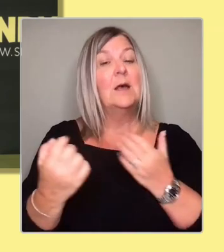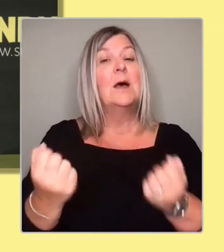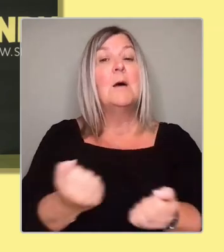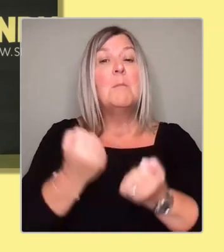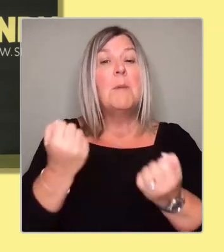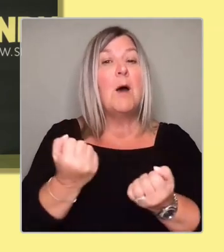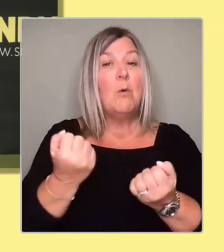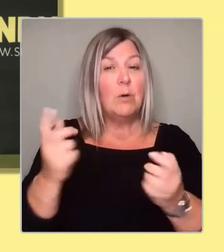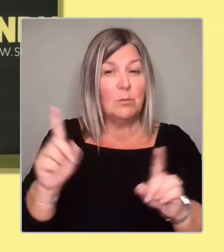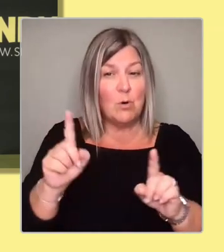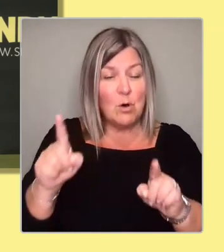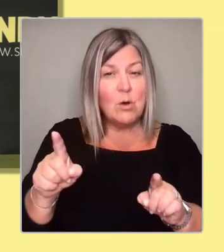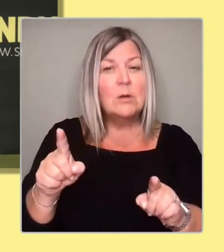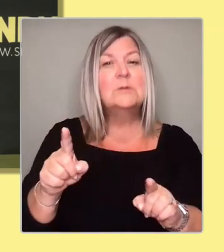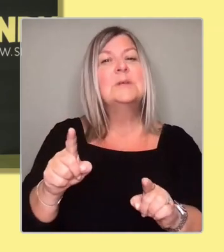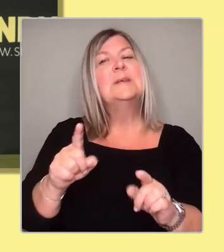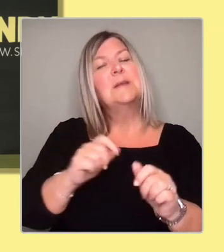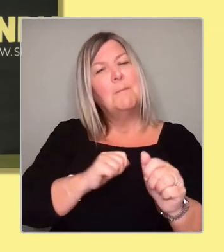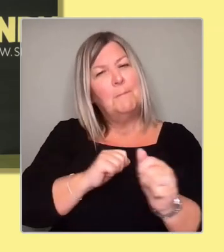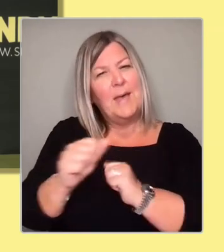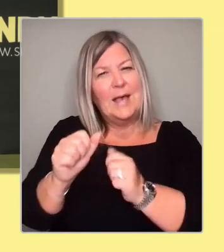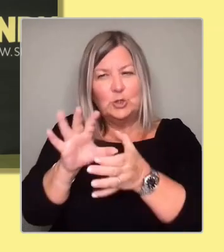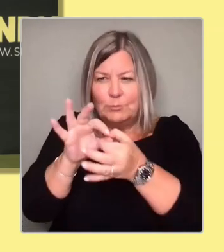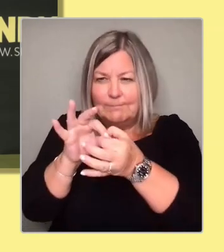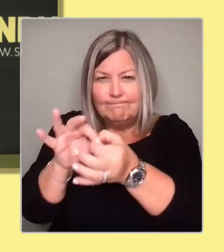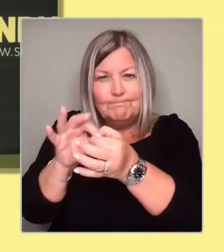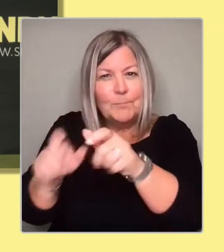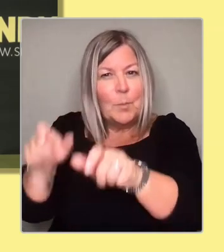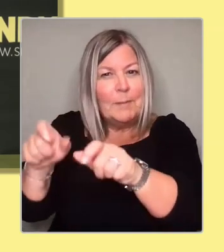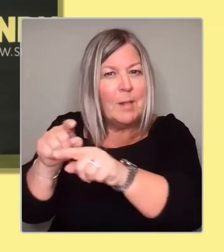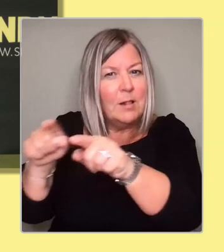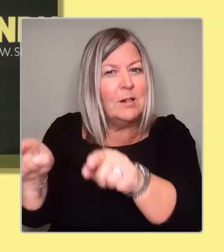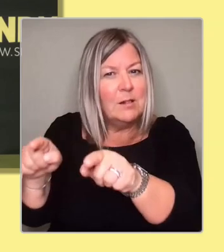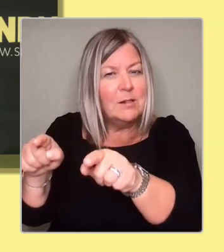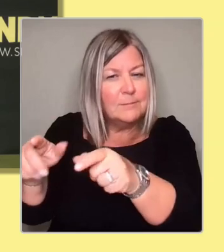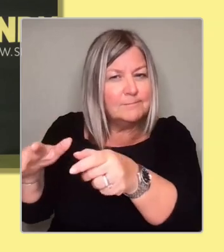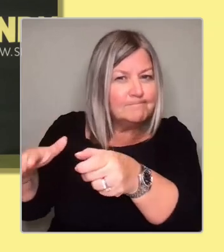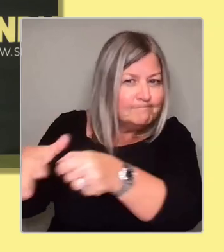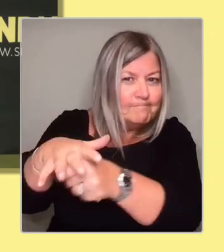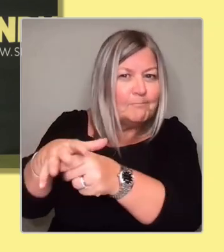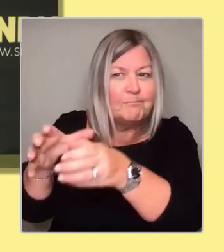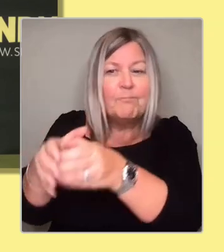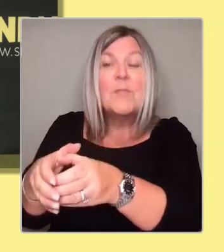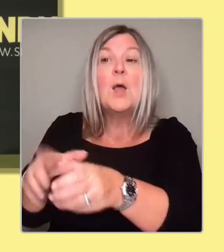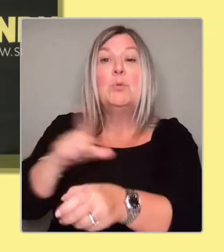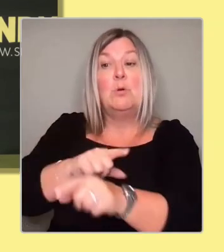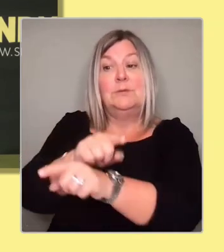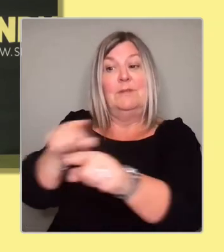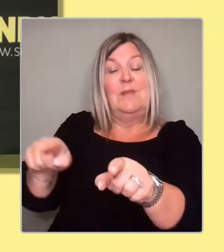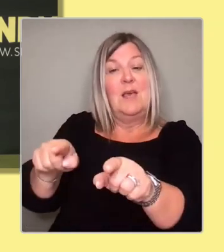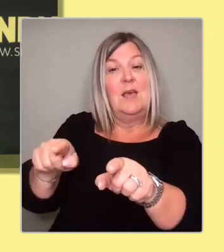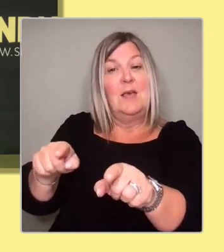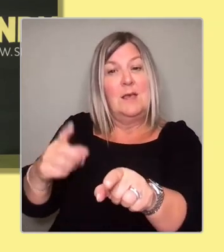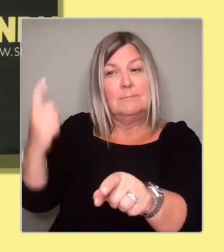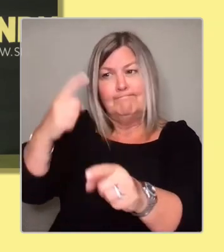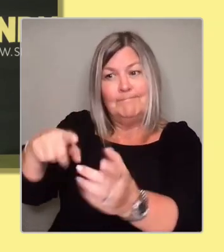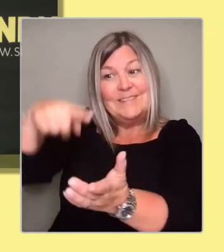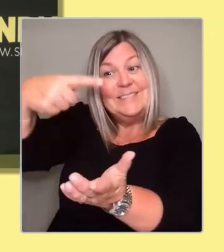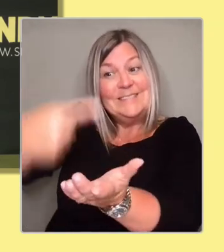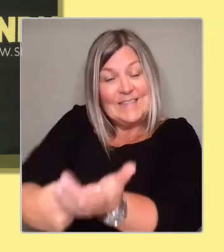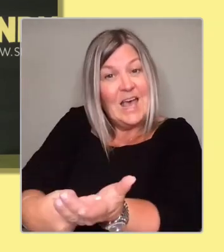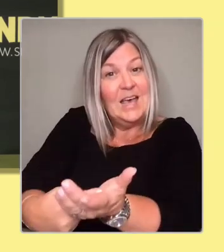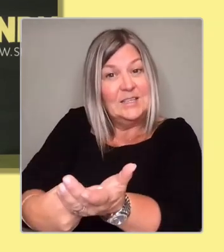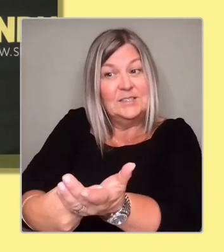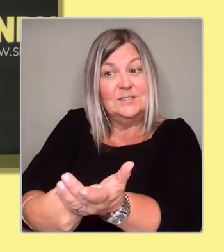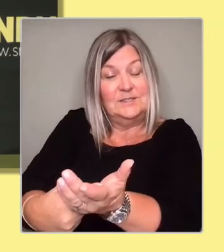people as possible. Because when people make decisions and are affected at the same time, those decisions